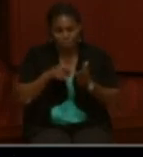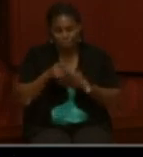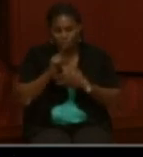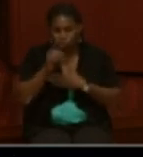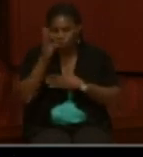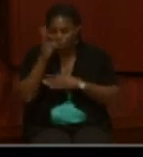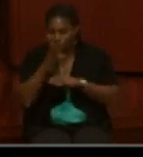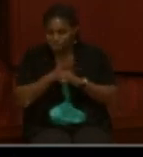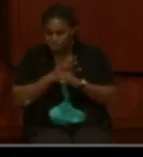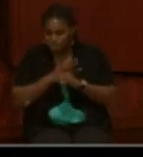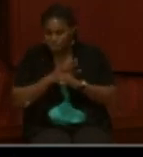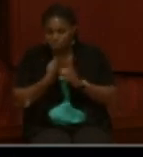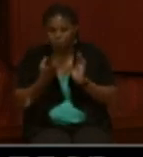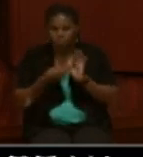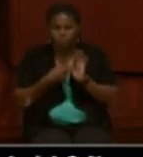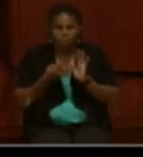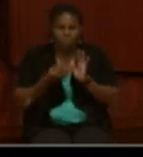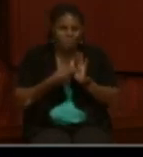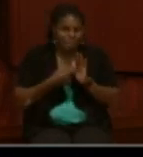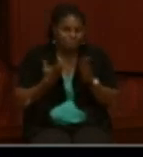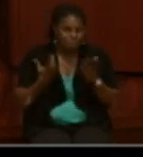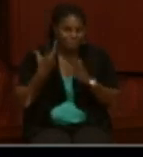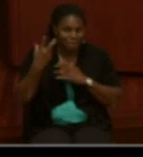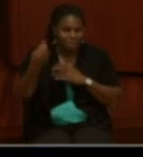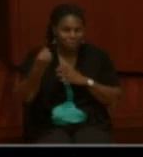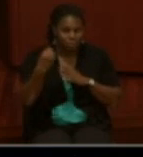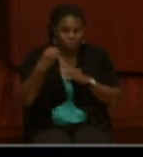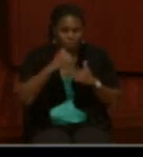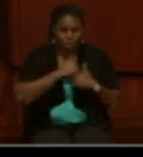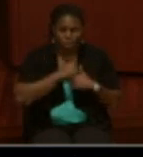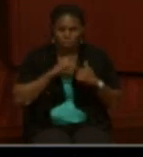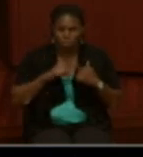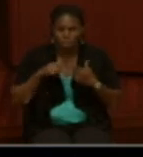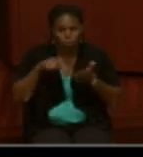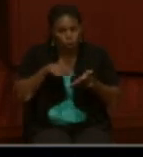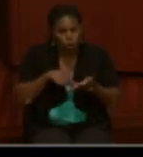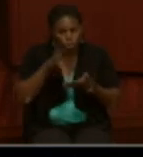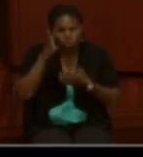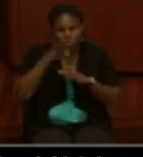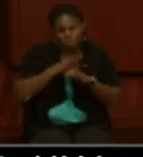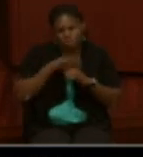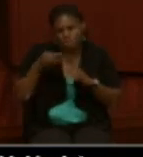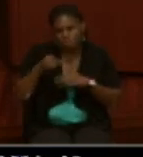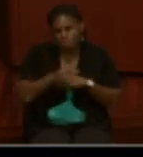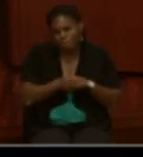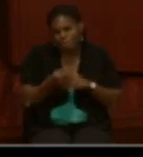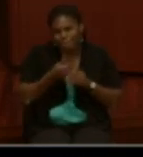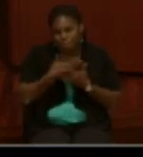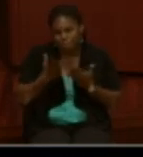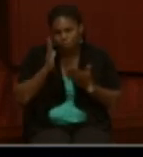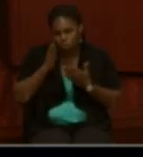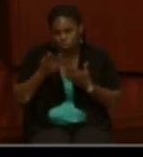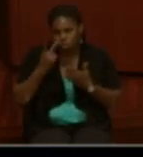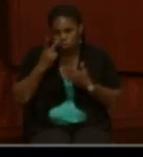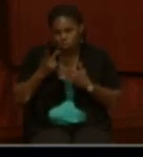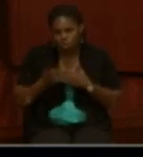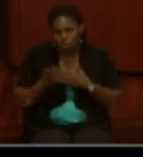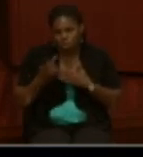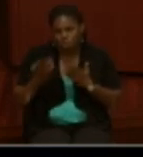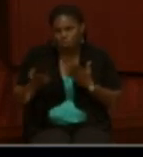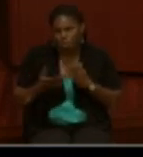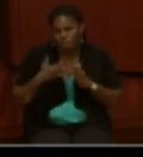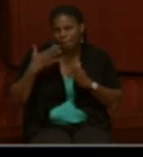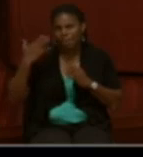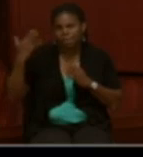mustered out of the Army and were still owed that six months pay, for example. So that was something that you'll see occasionally in